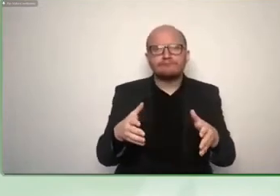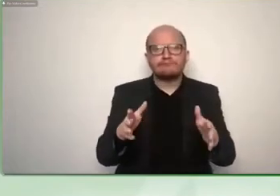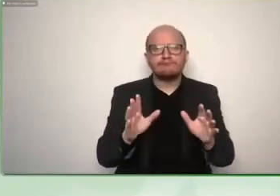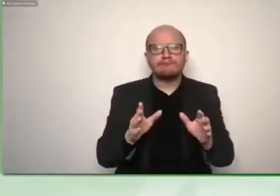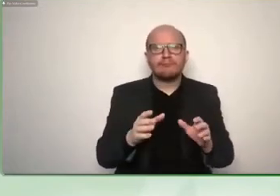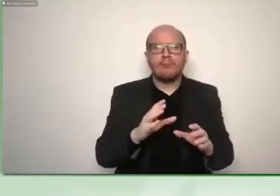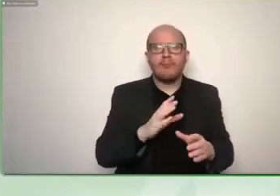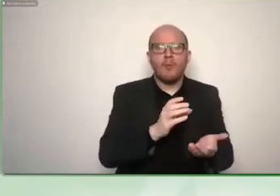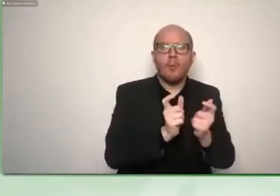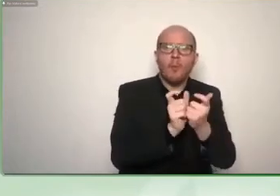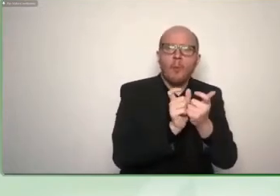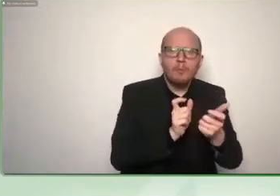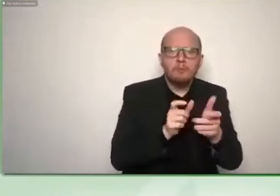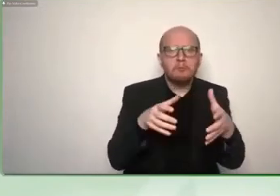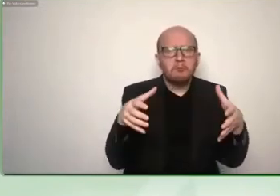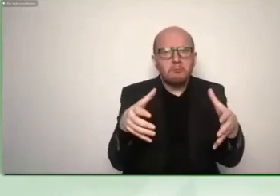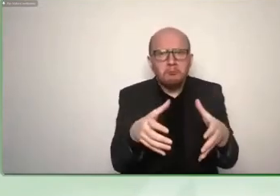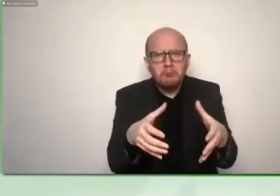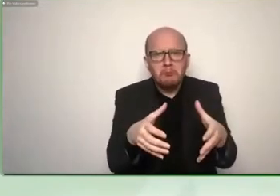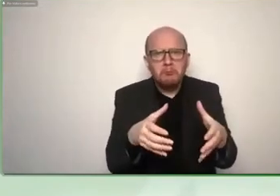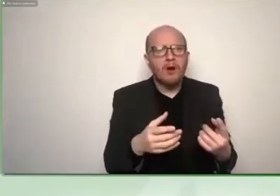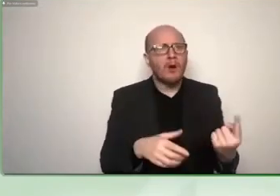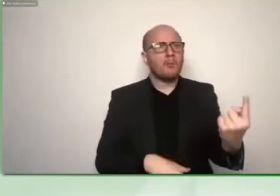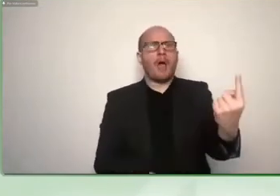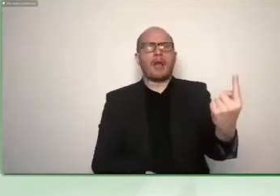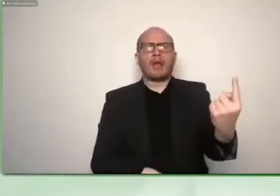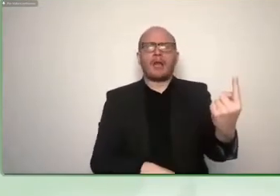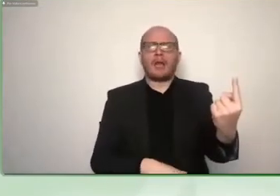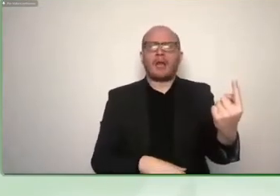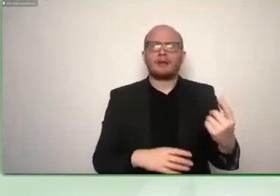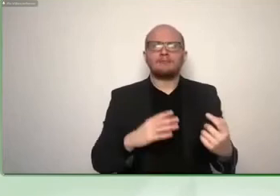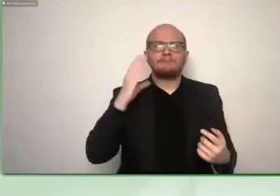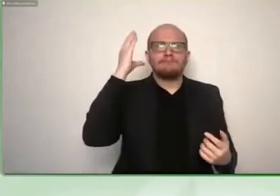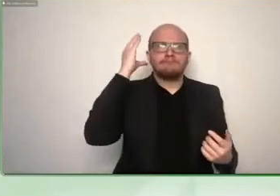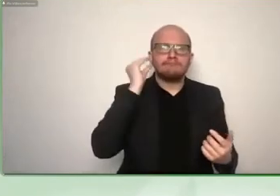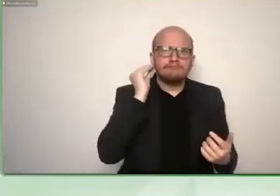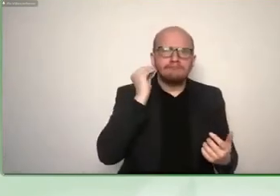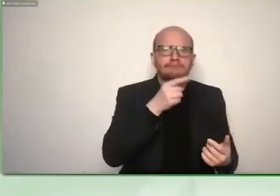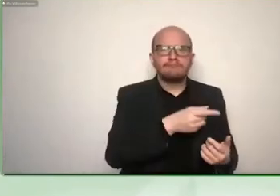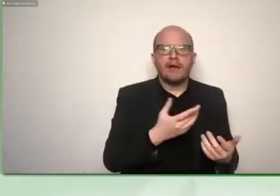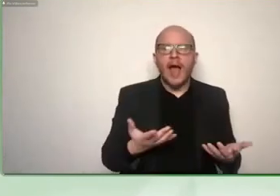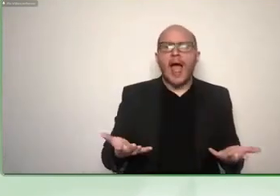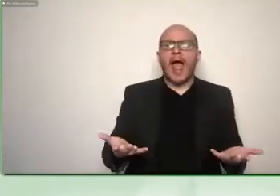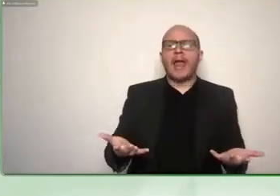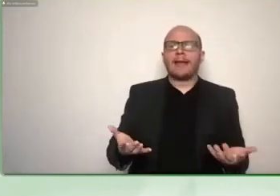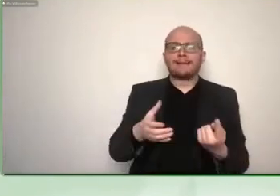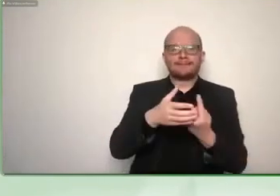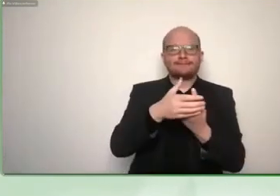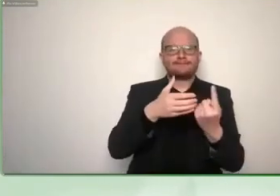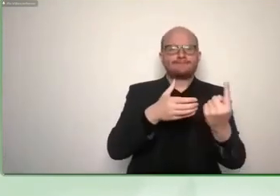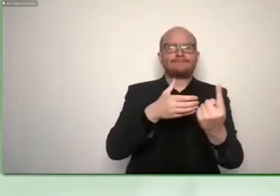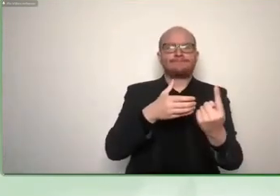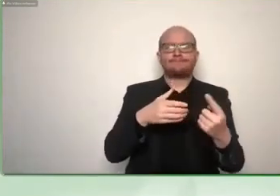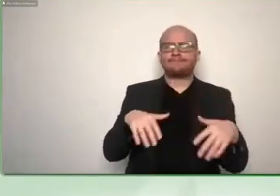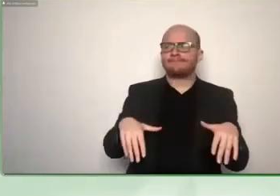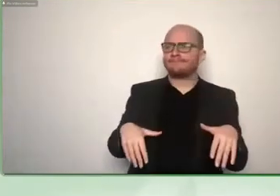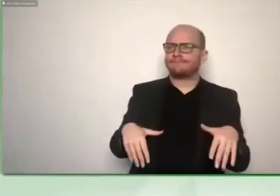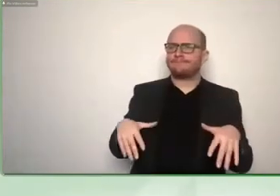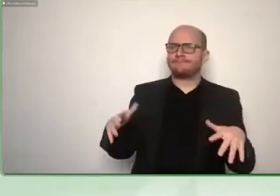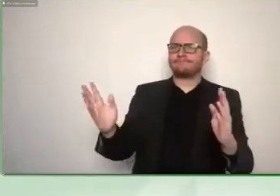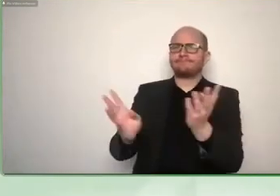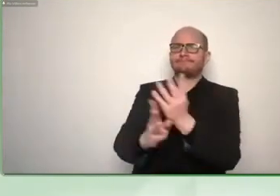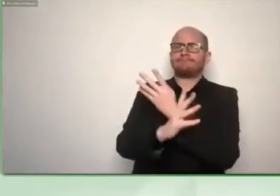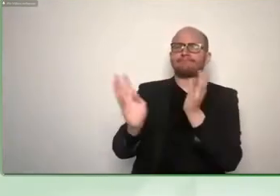hearing impaired person can feel very isolated because there might be meetings and everyone